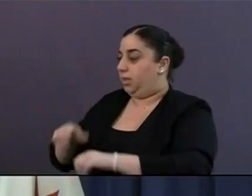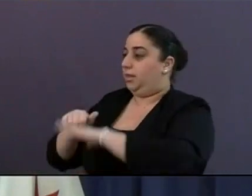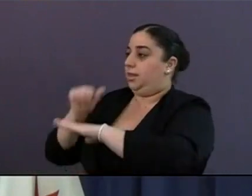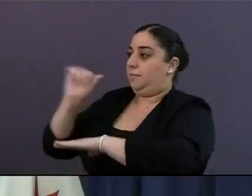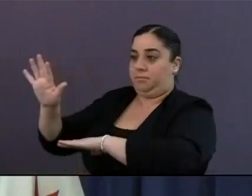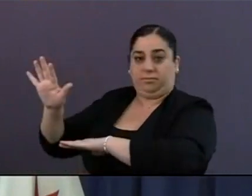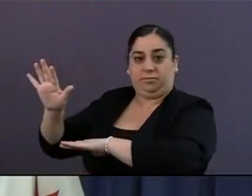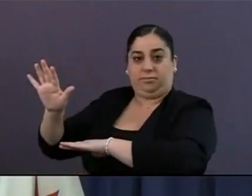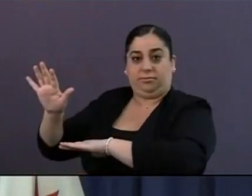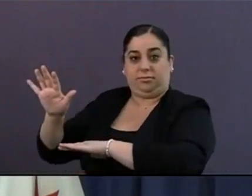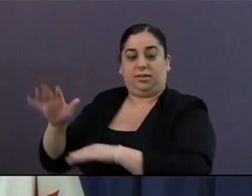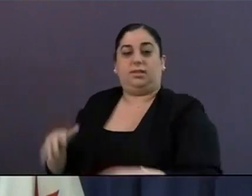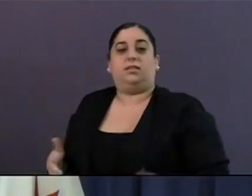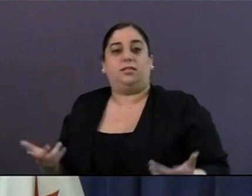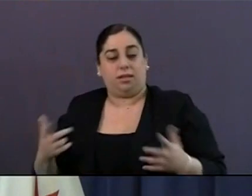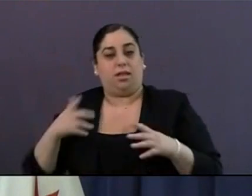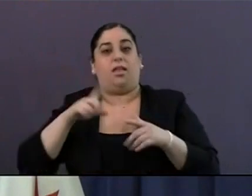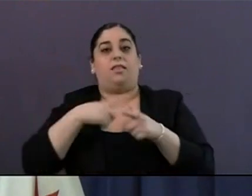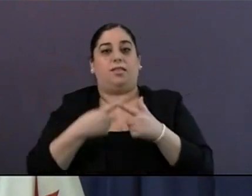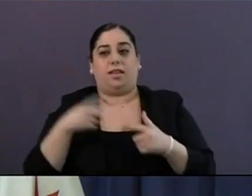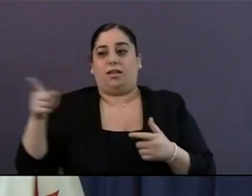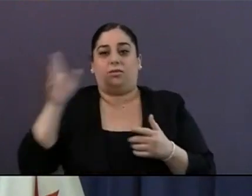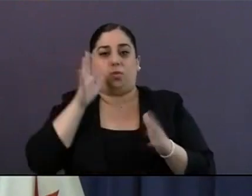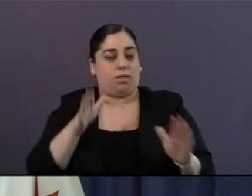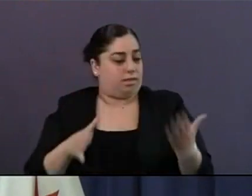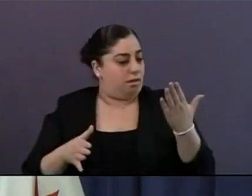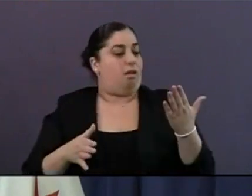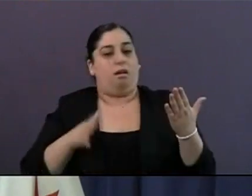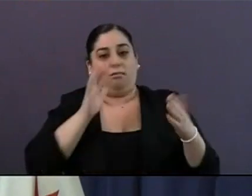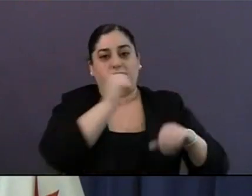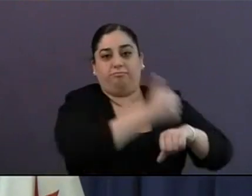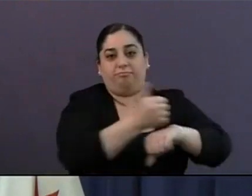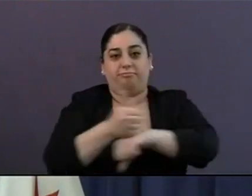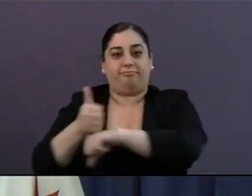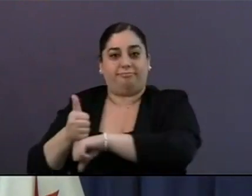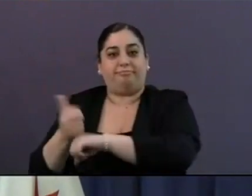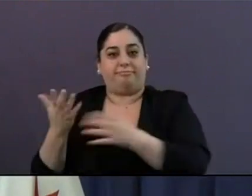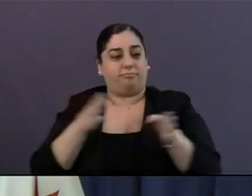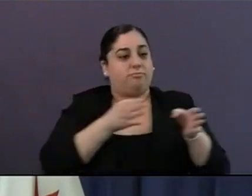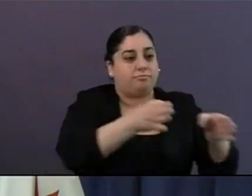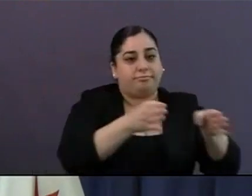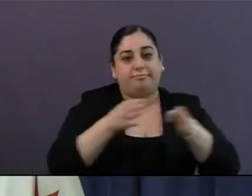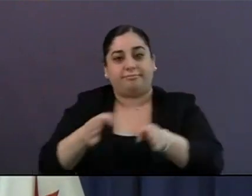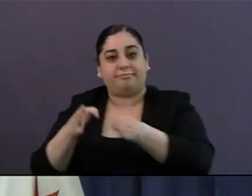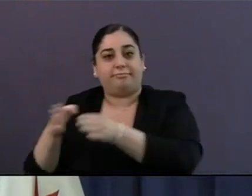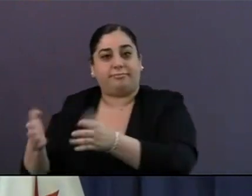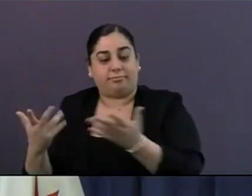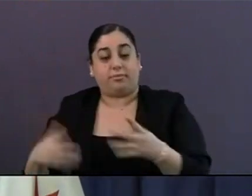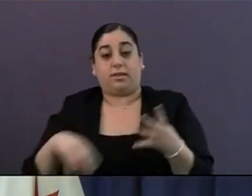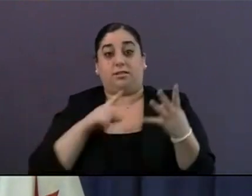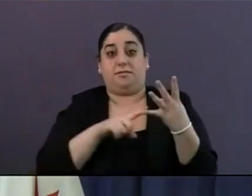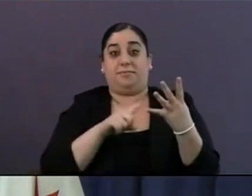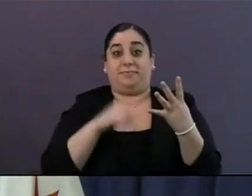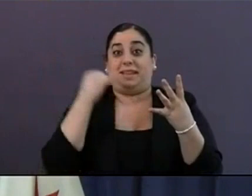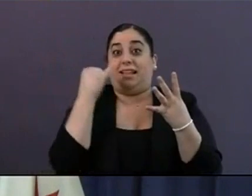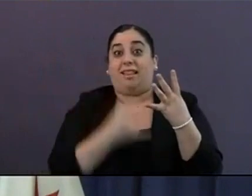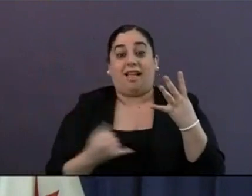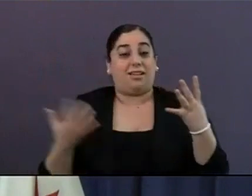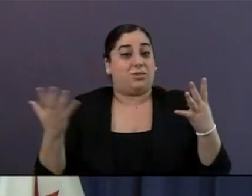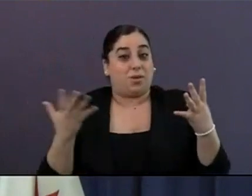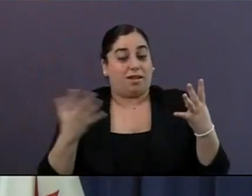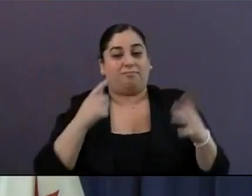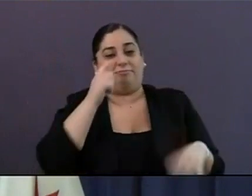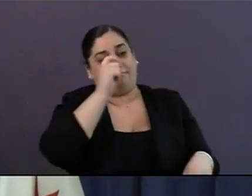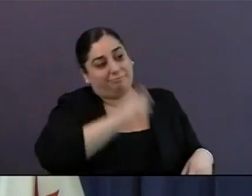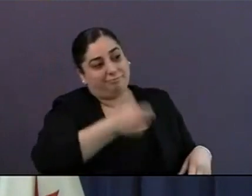to even more neighborhoods. Topic number four, finally highlighting the work that San Diegans are doing as we are reopening our